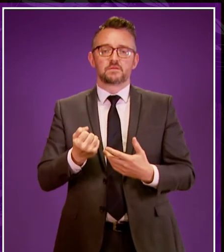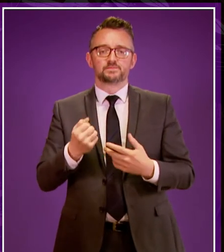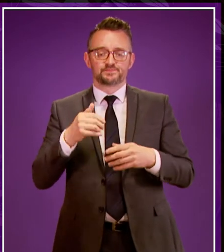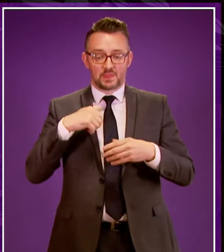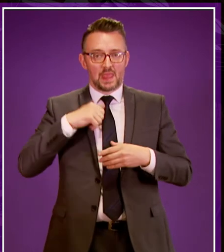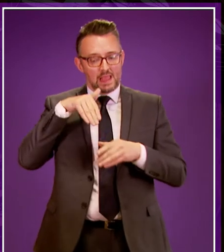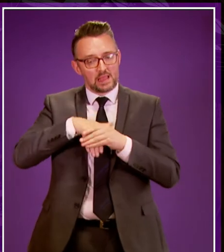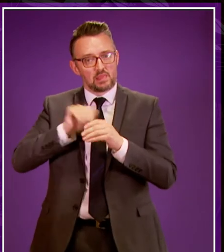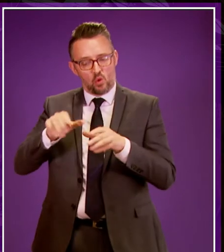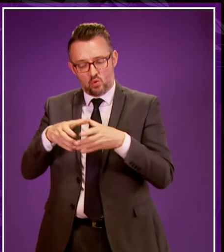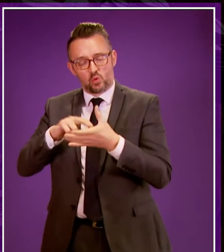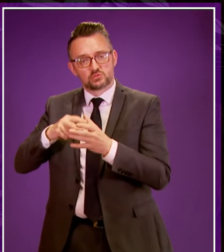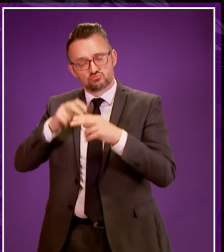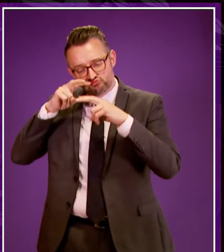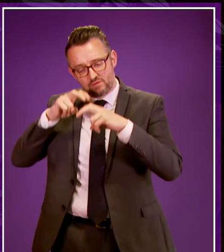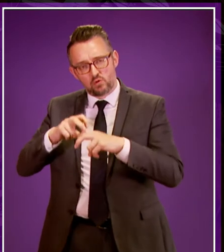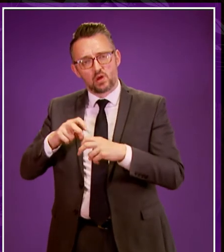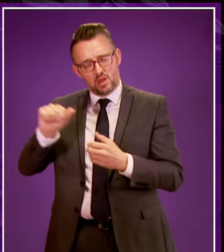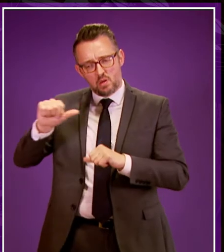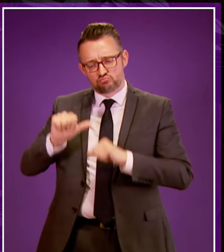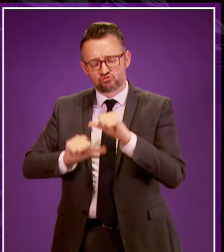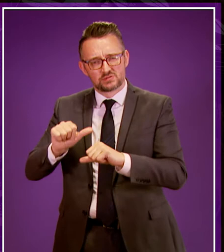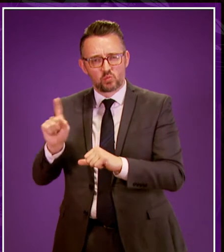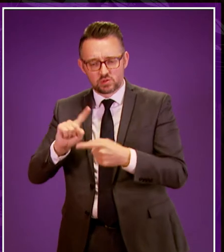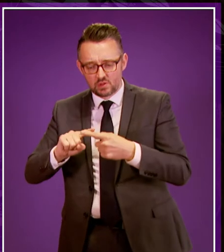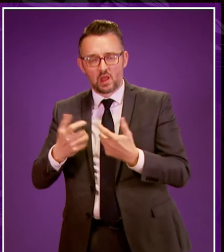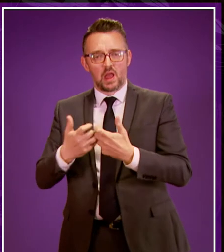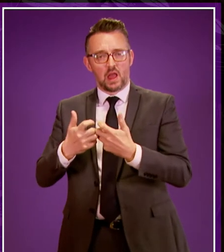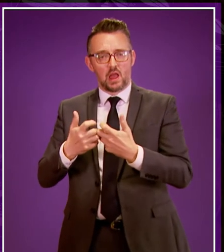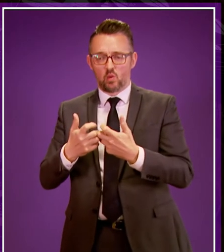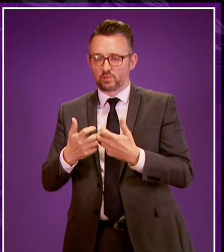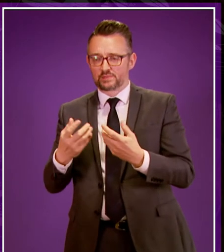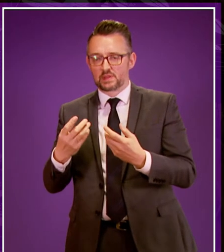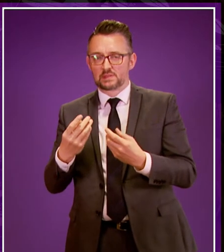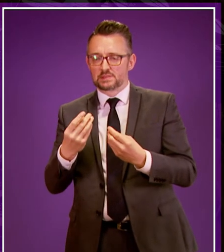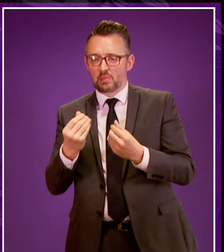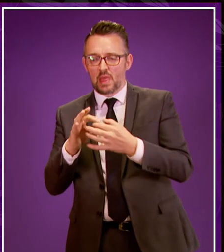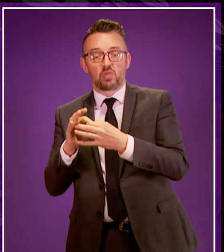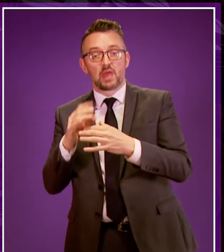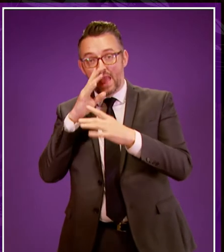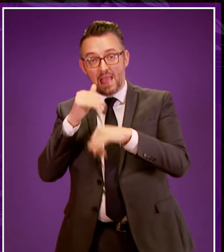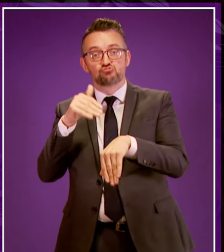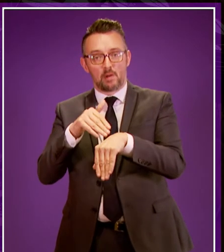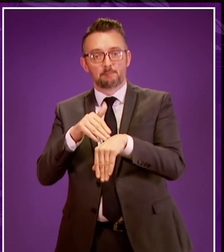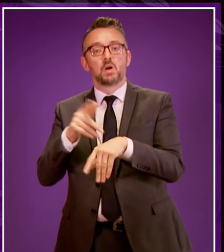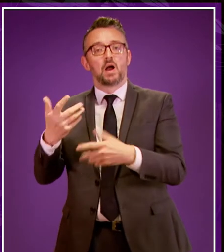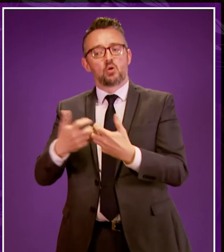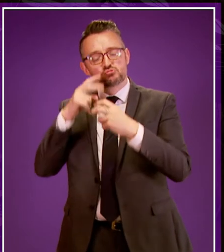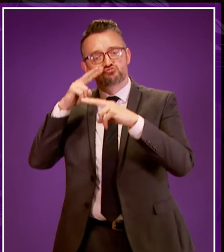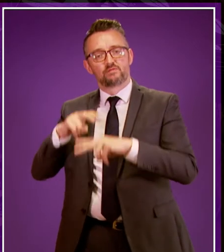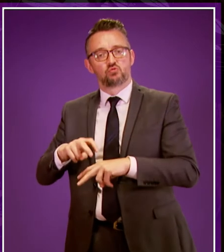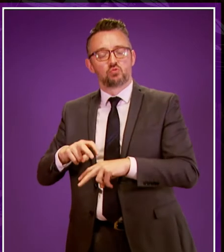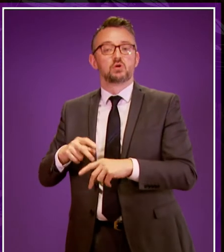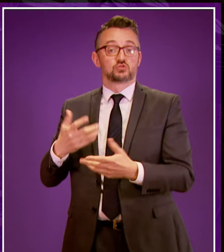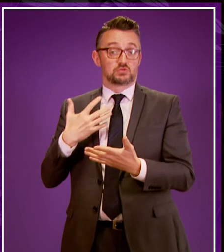internal review into their procedures and the way in which they take forward matters relating to hate crime and that sits very closely with the work